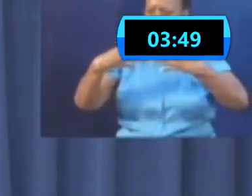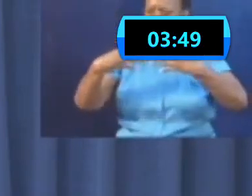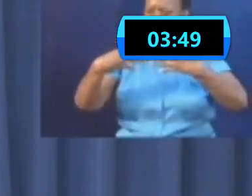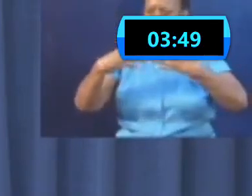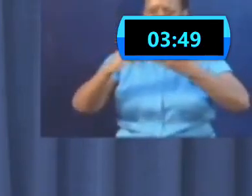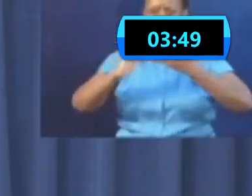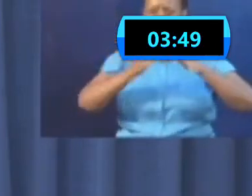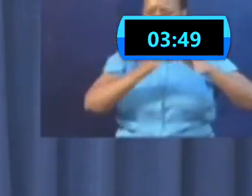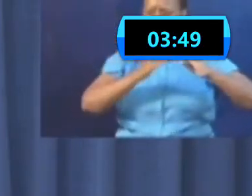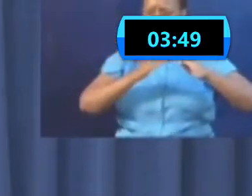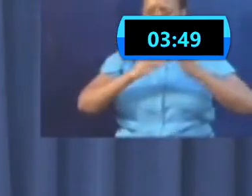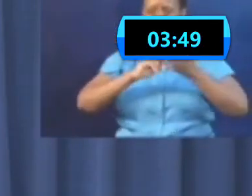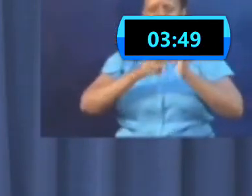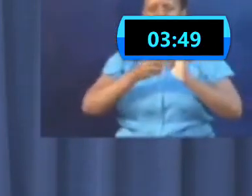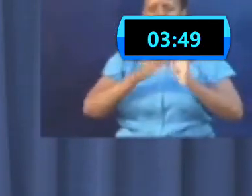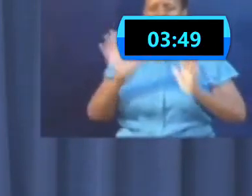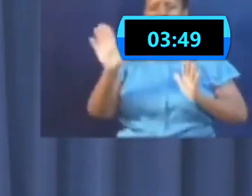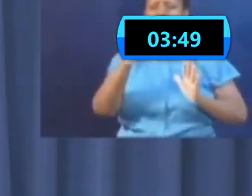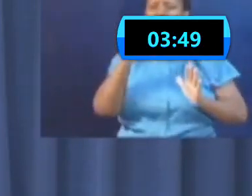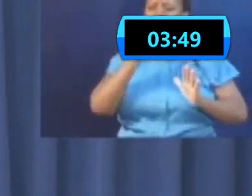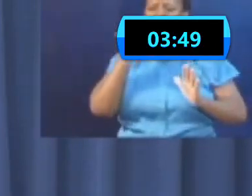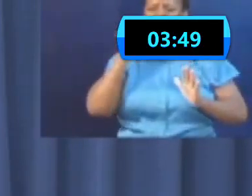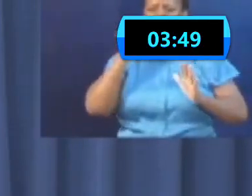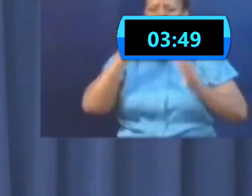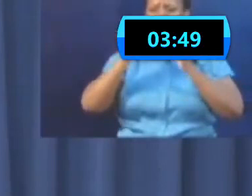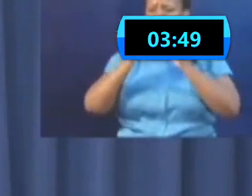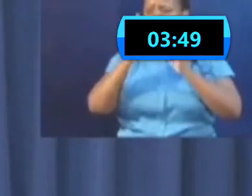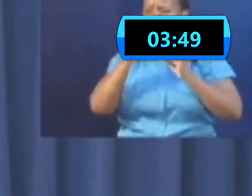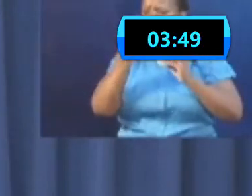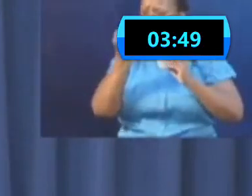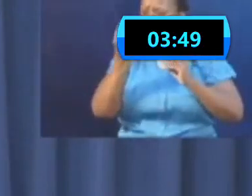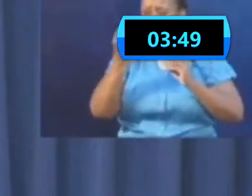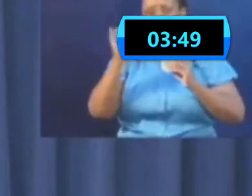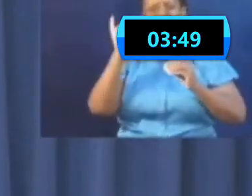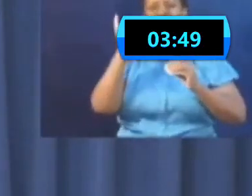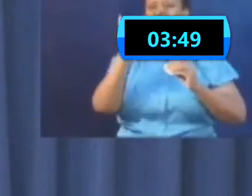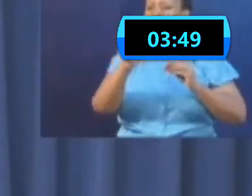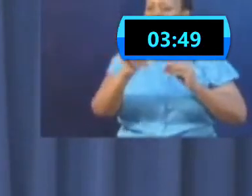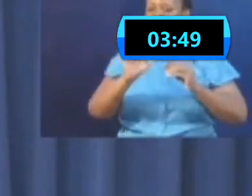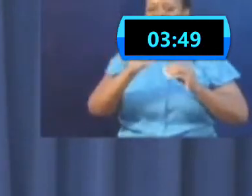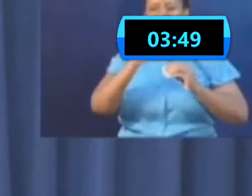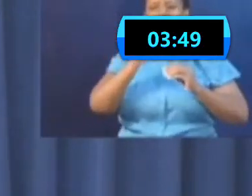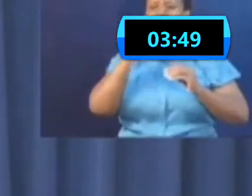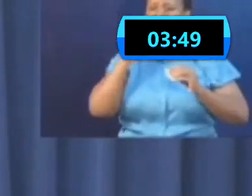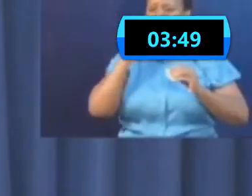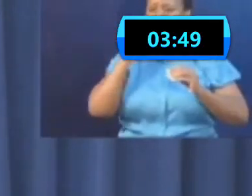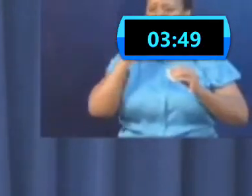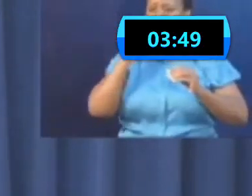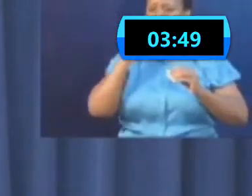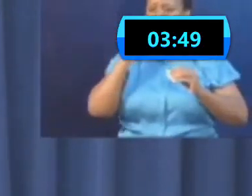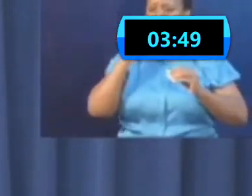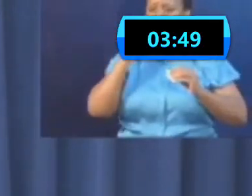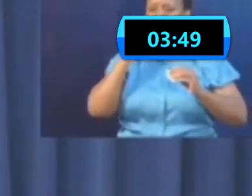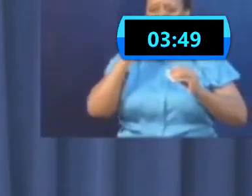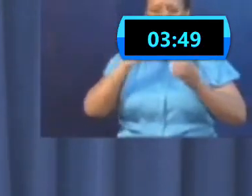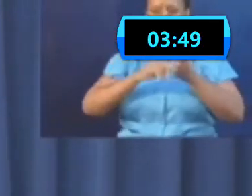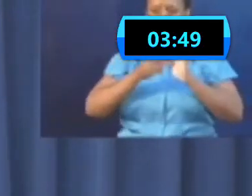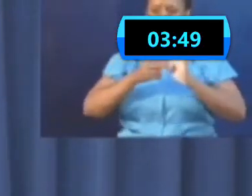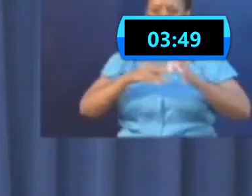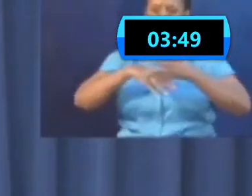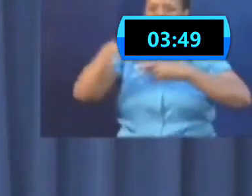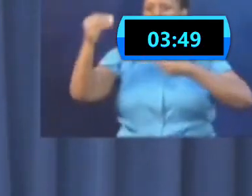is this number, whatever your number is, that's your home, not the community and say, well, look, I'm outside out there. That's what the quarantine is about,